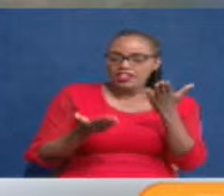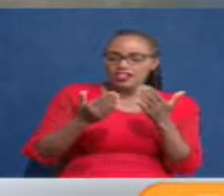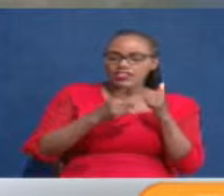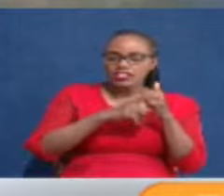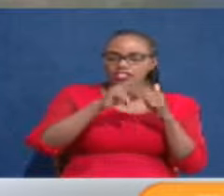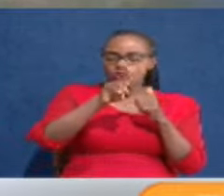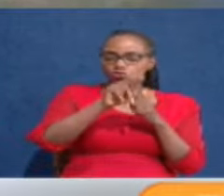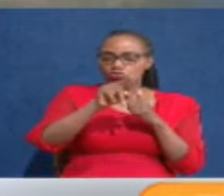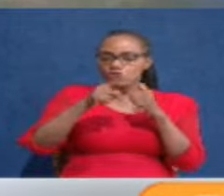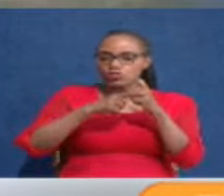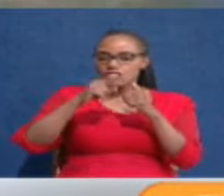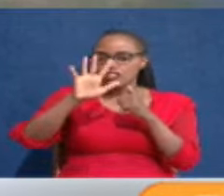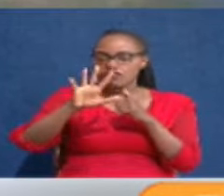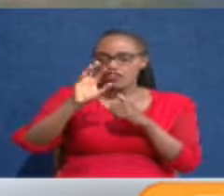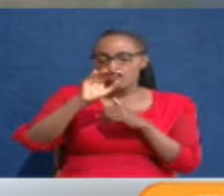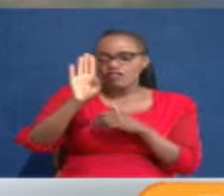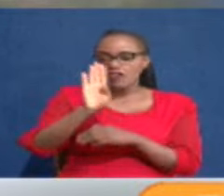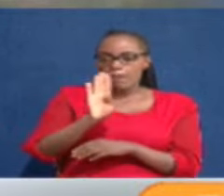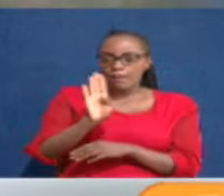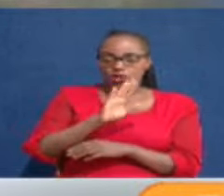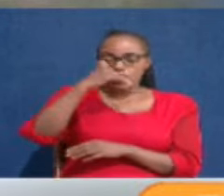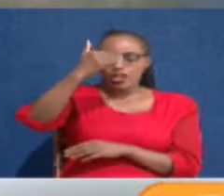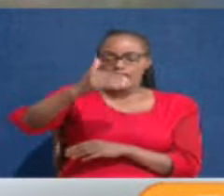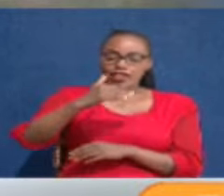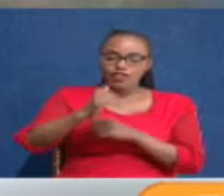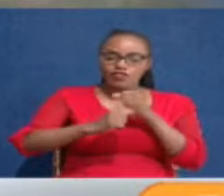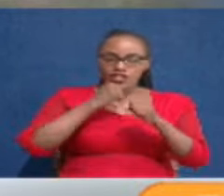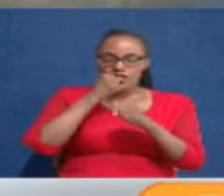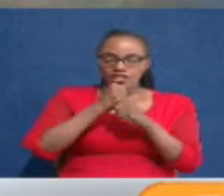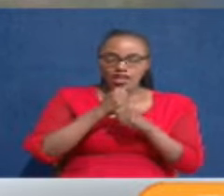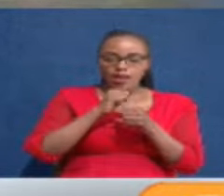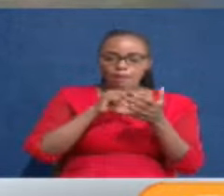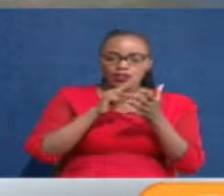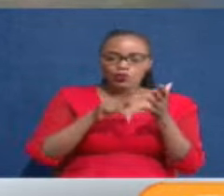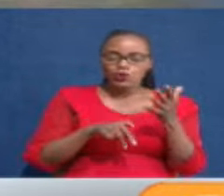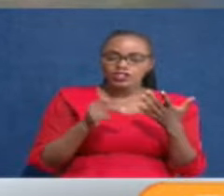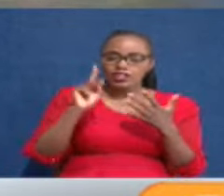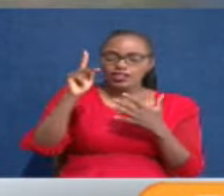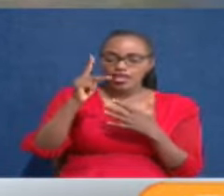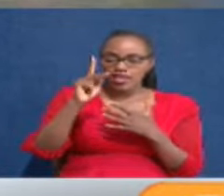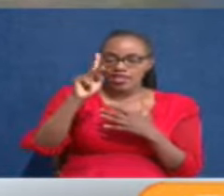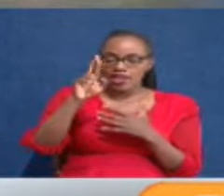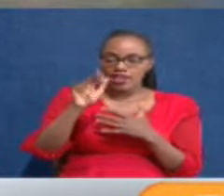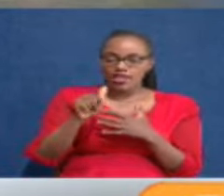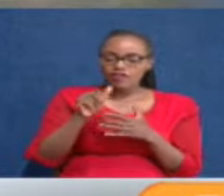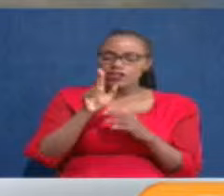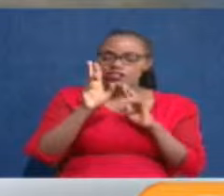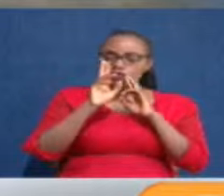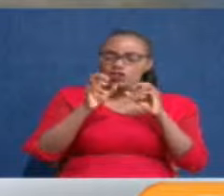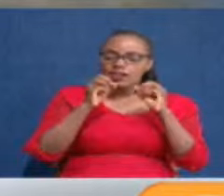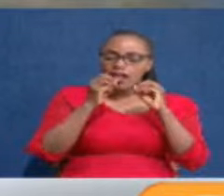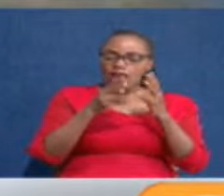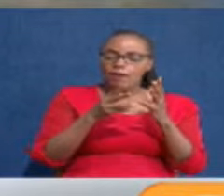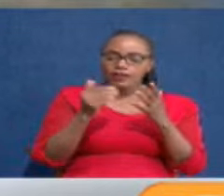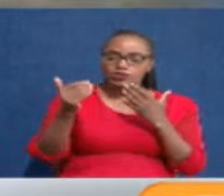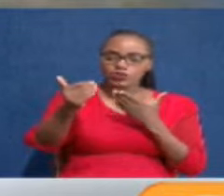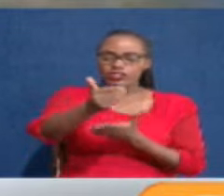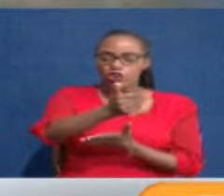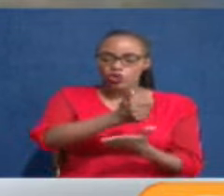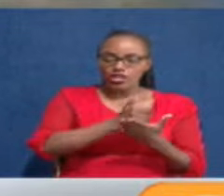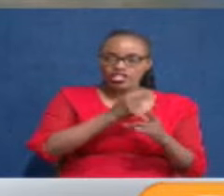62 and 65 billion shillings every year. Well, the Kenya Verenia Authority has not reported how much of housing levy was collected